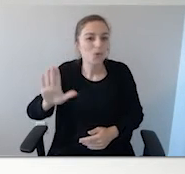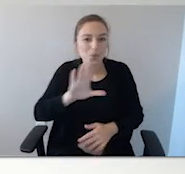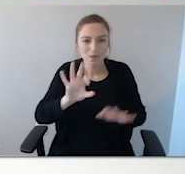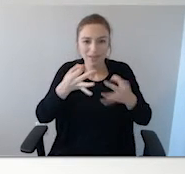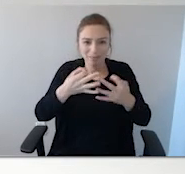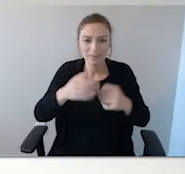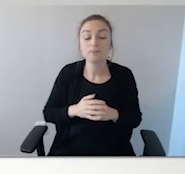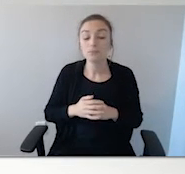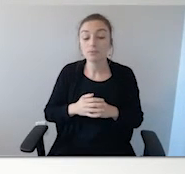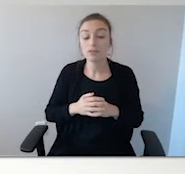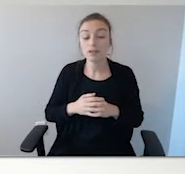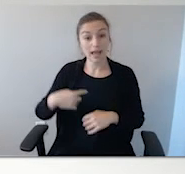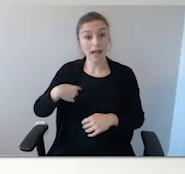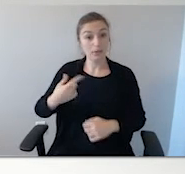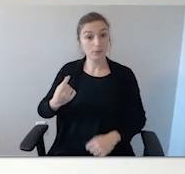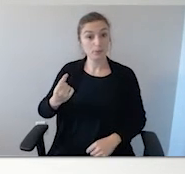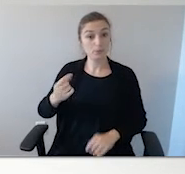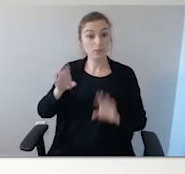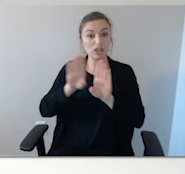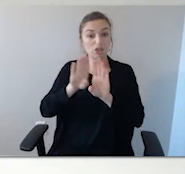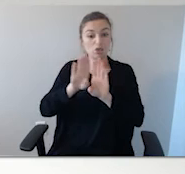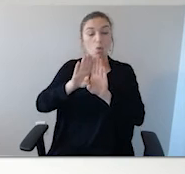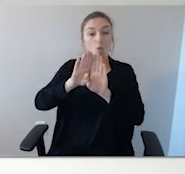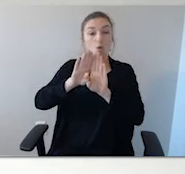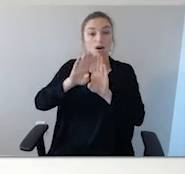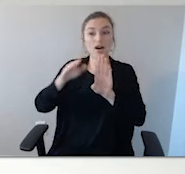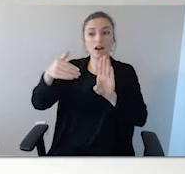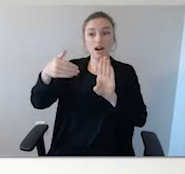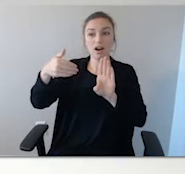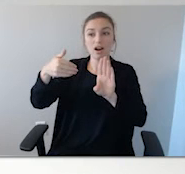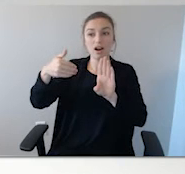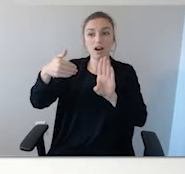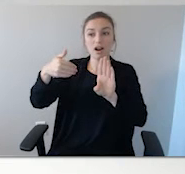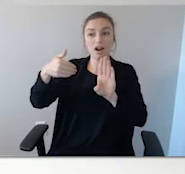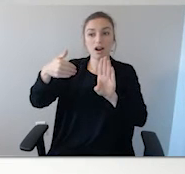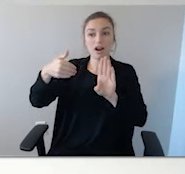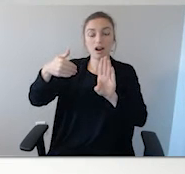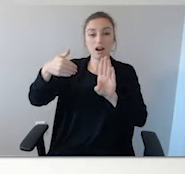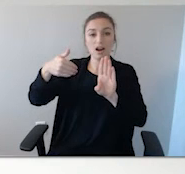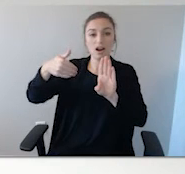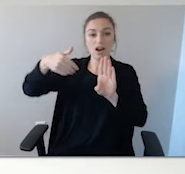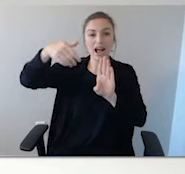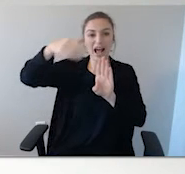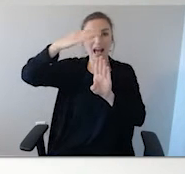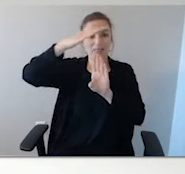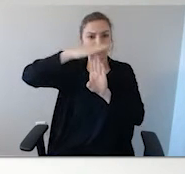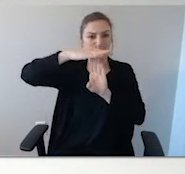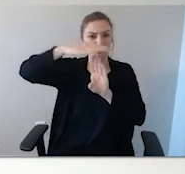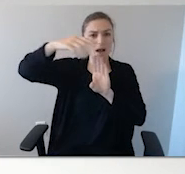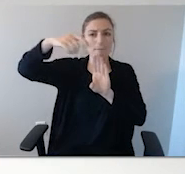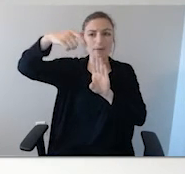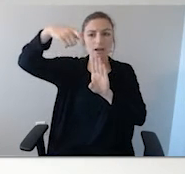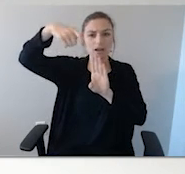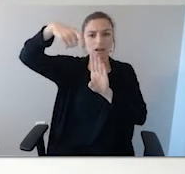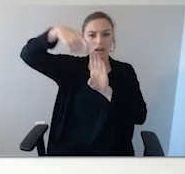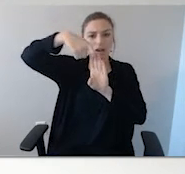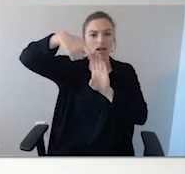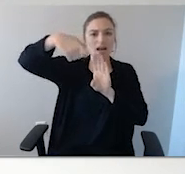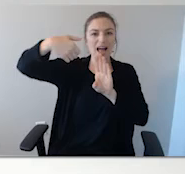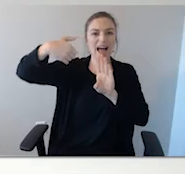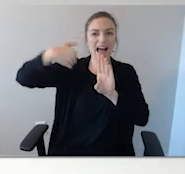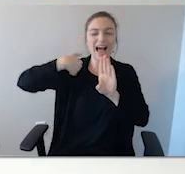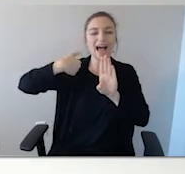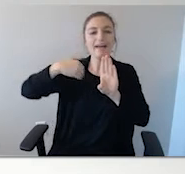I put at the very top of my door the hasp with the thing that flips over and you can put the padlock in. I never locked the padlock.